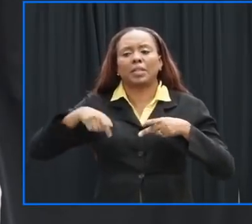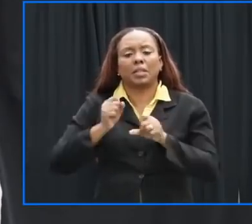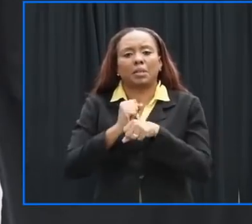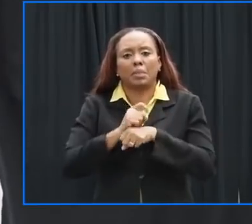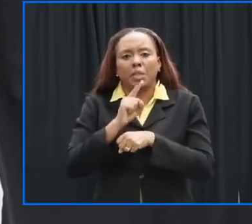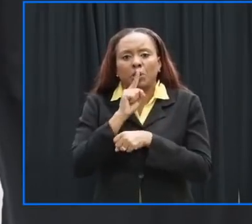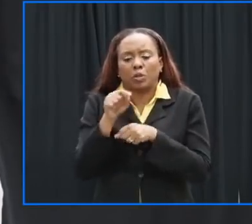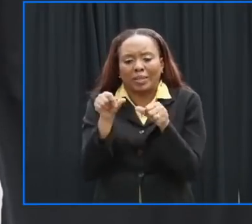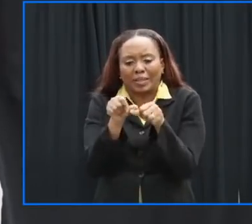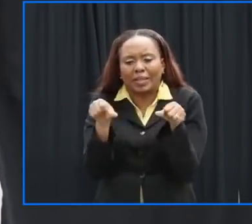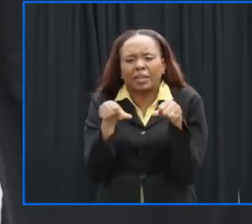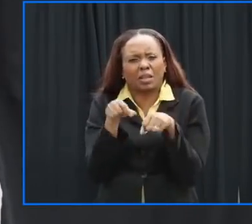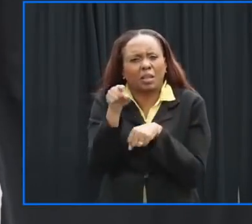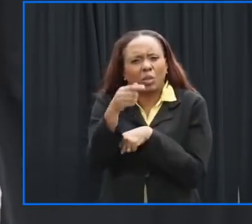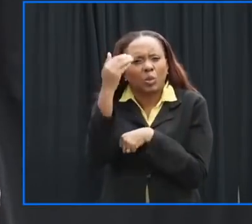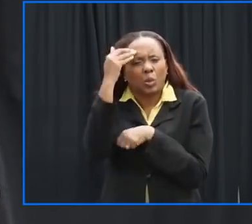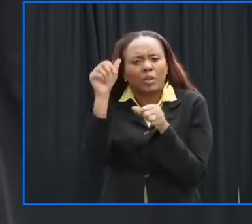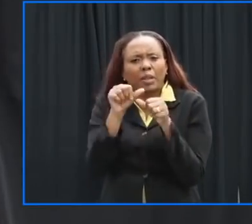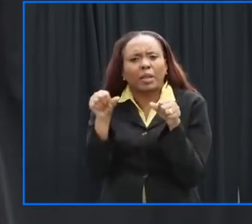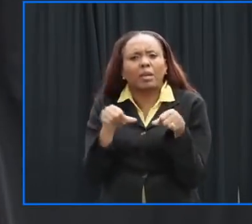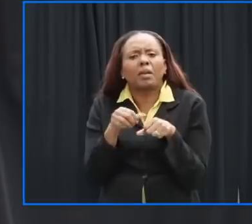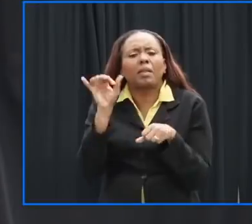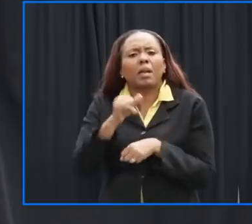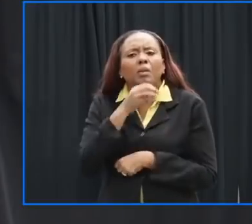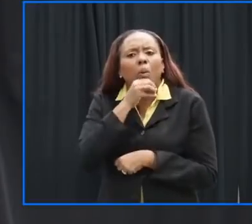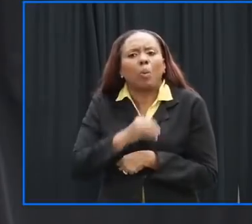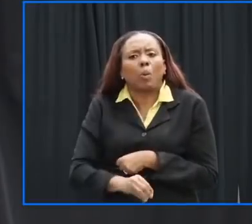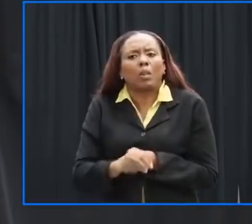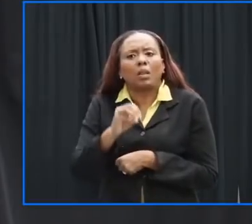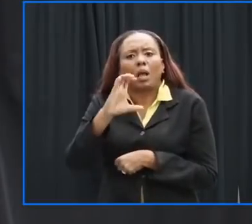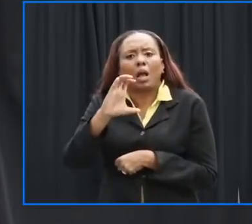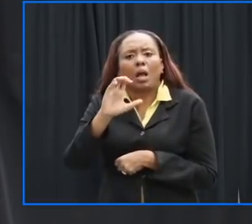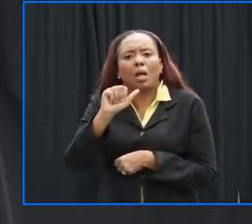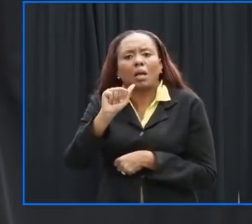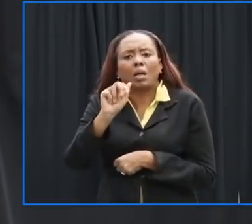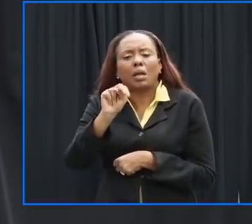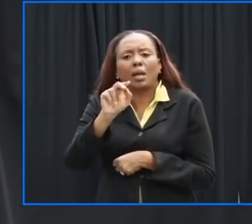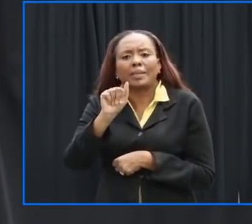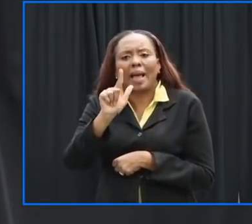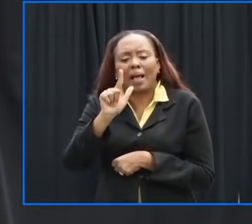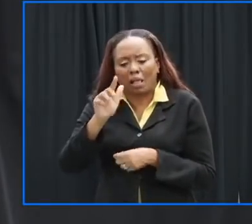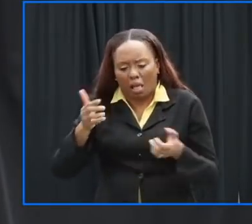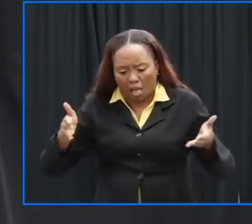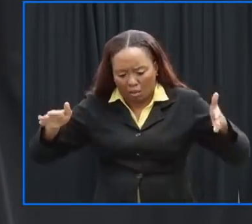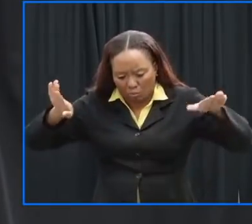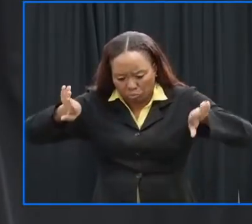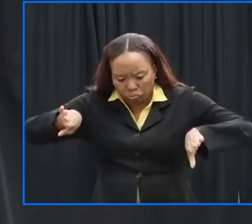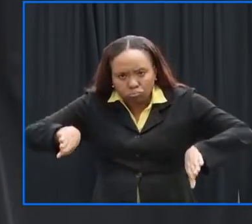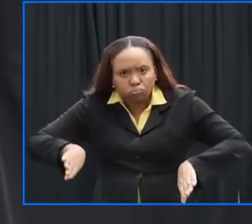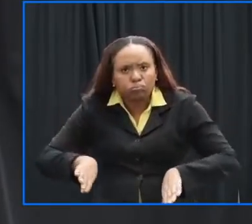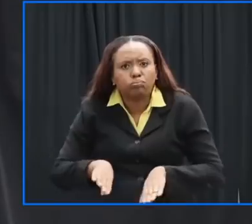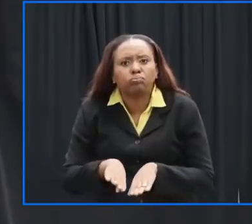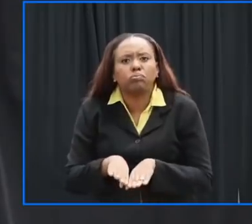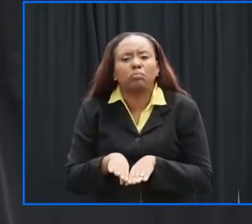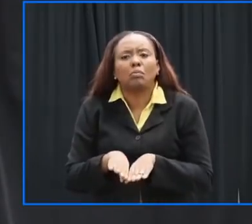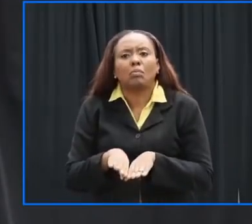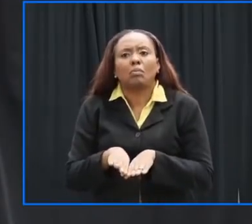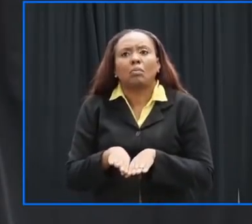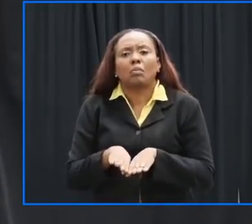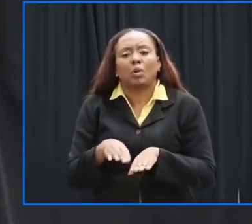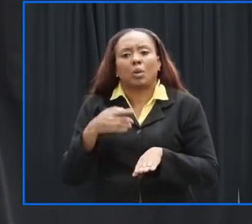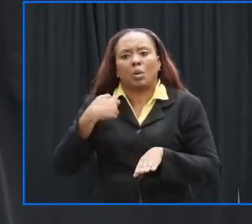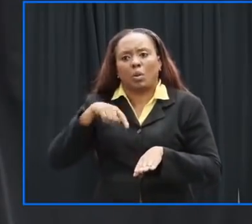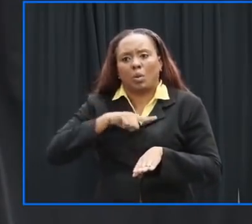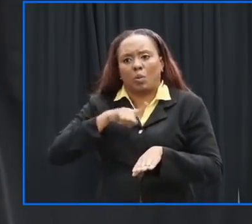pond and for those of you who know the area the old canal that that area is showed up so that we can direct the water